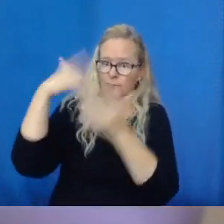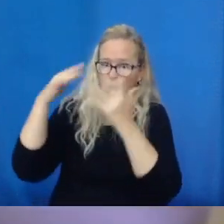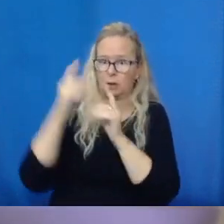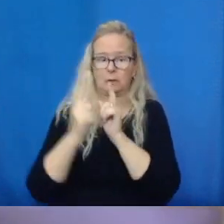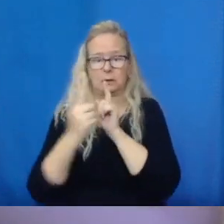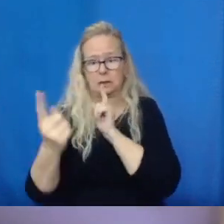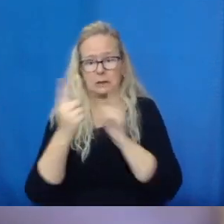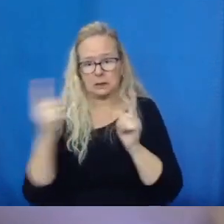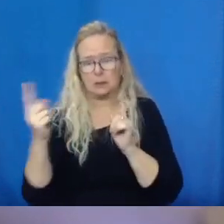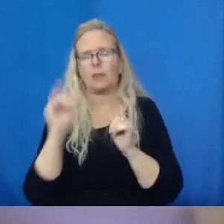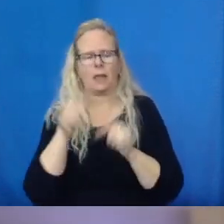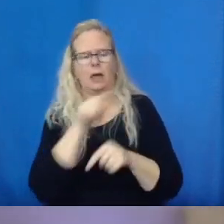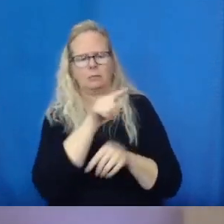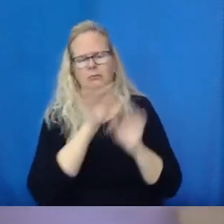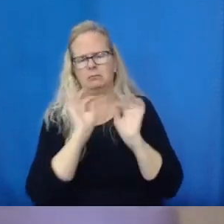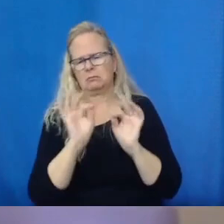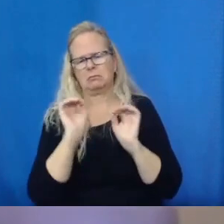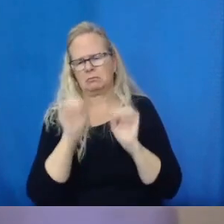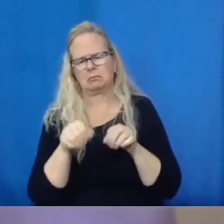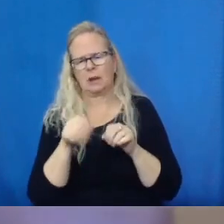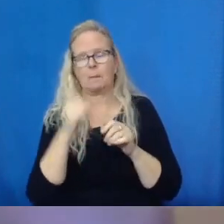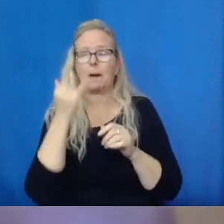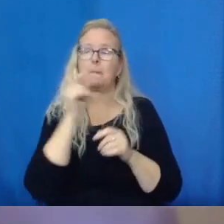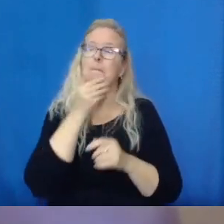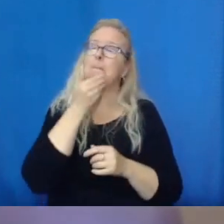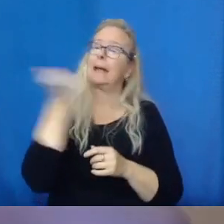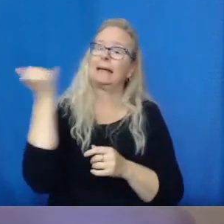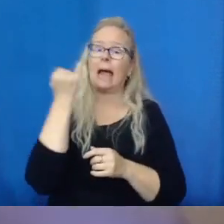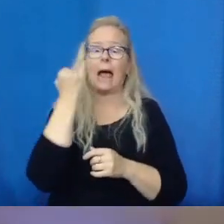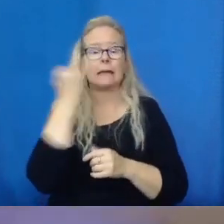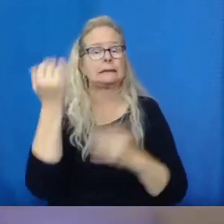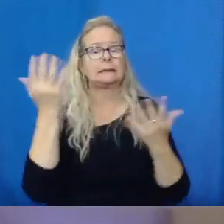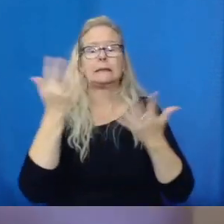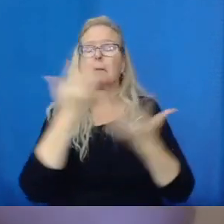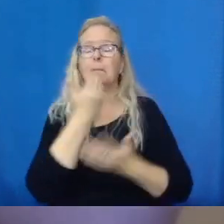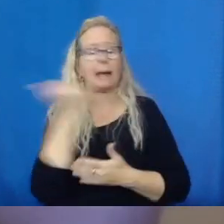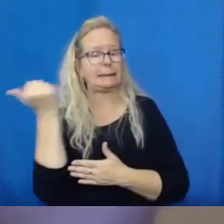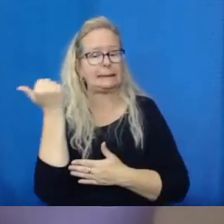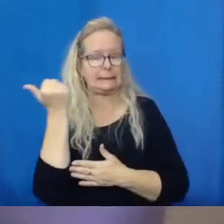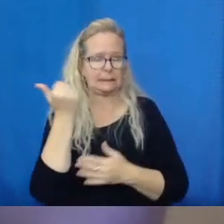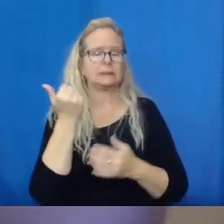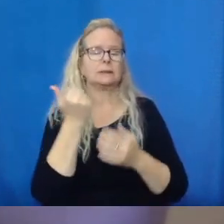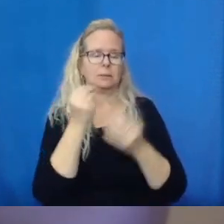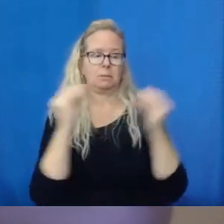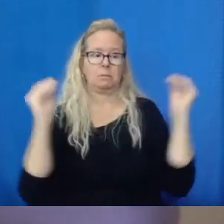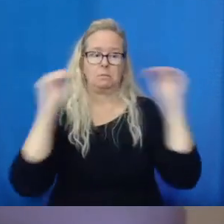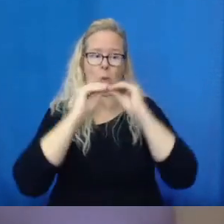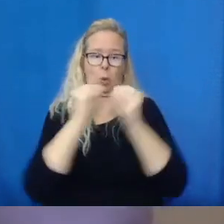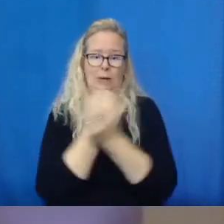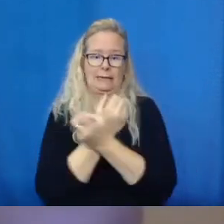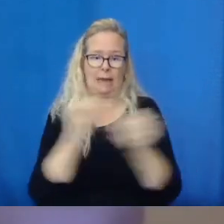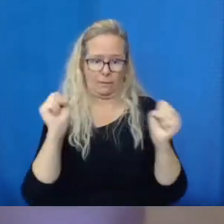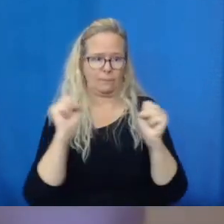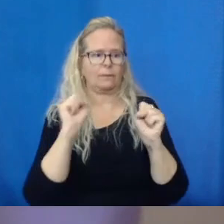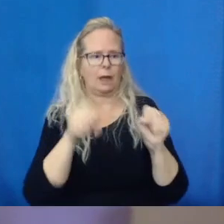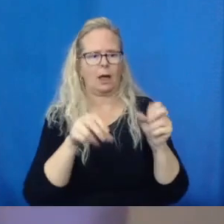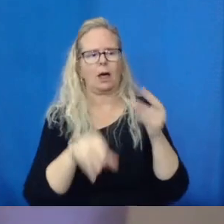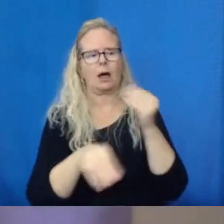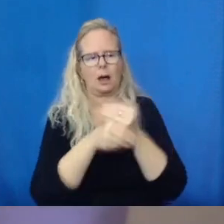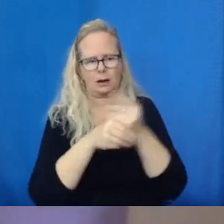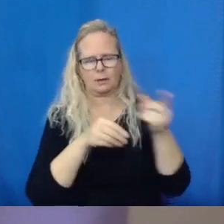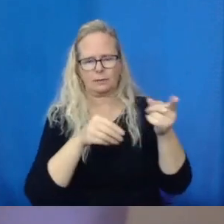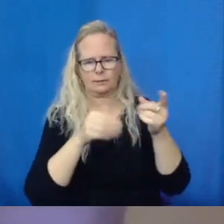I could even add a ear saver to the back. And now I'm really tightening it up. So now